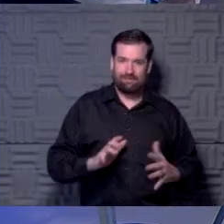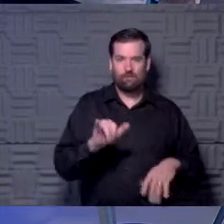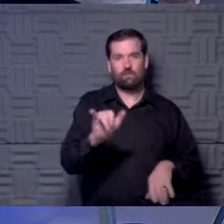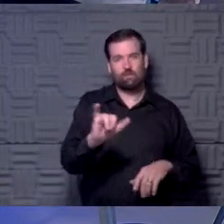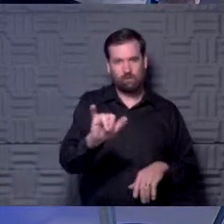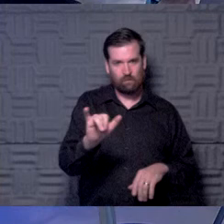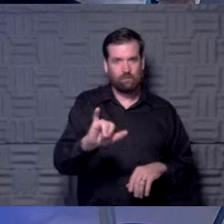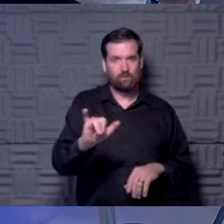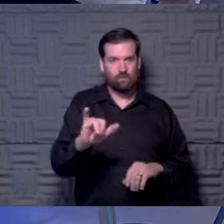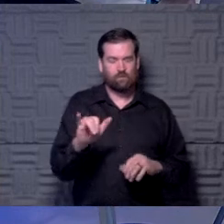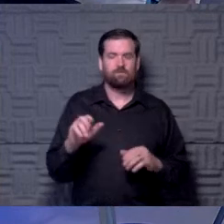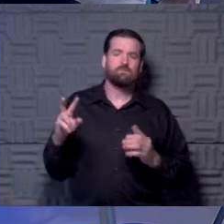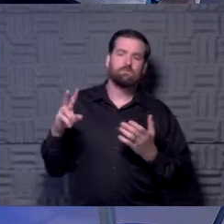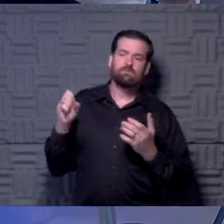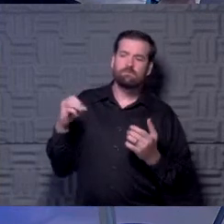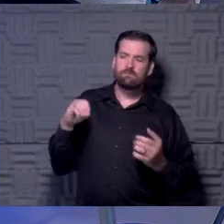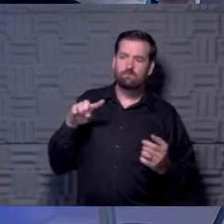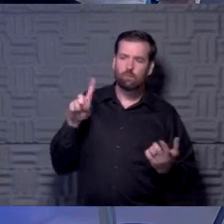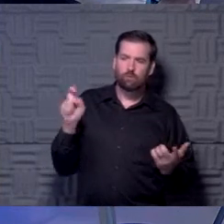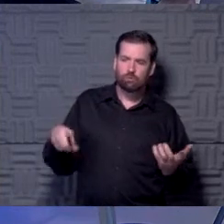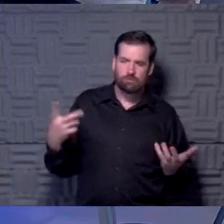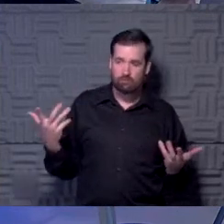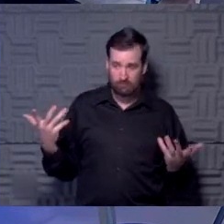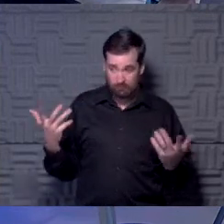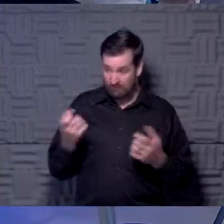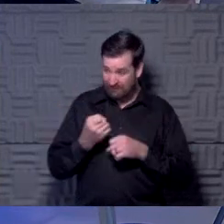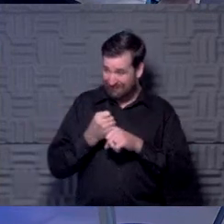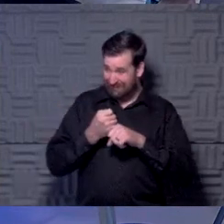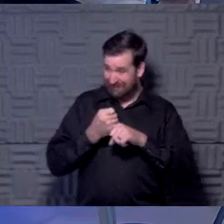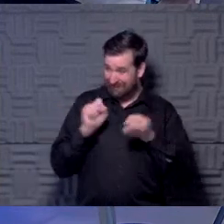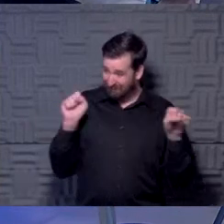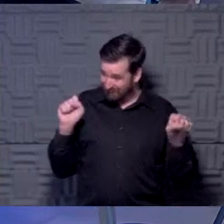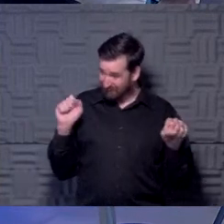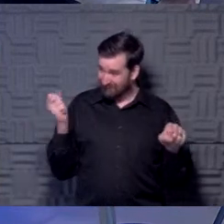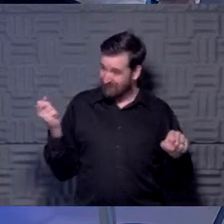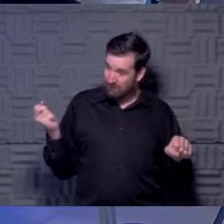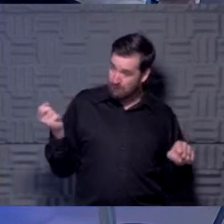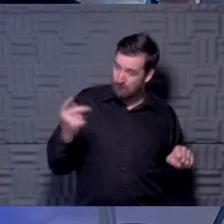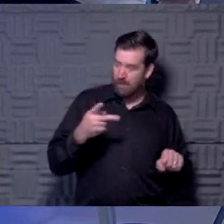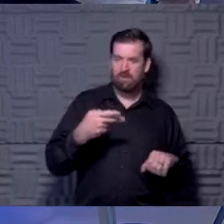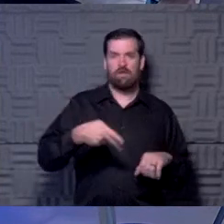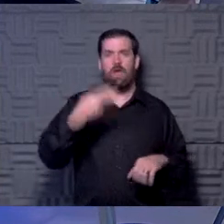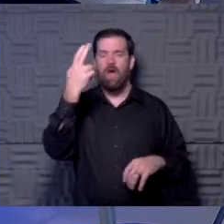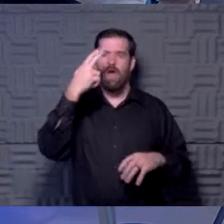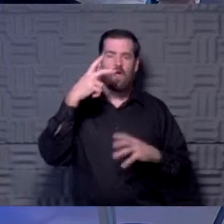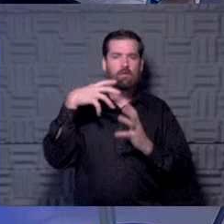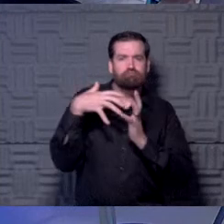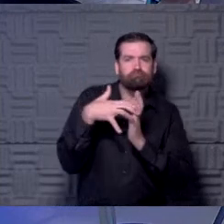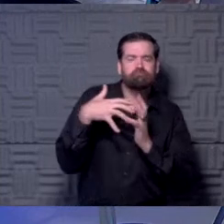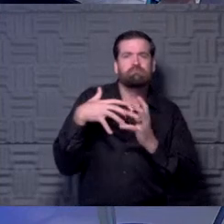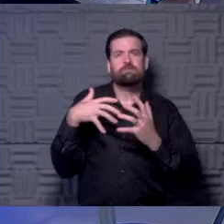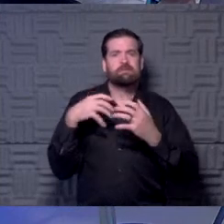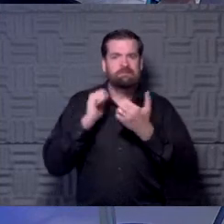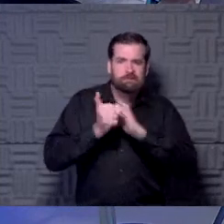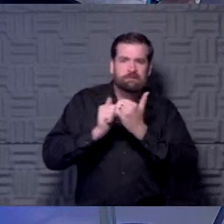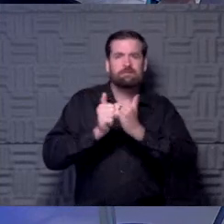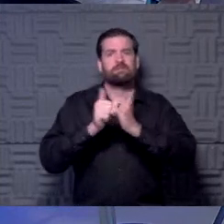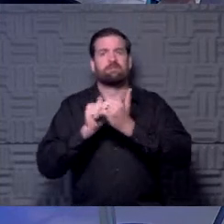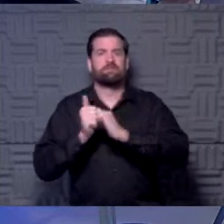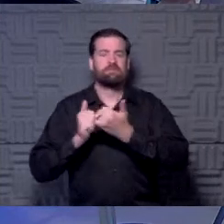which begs the question, how safe is it to be back in a high-intensity or high-impact sports